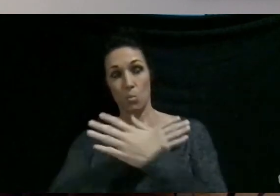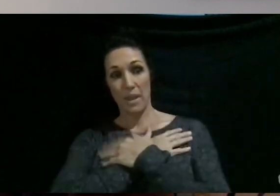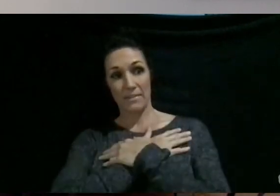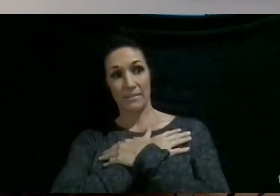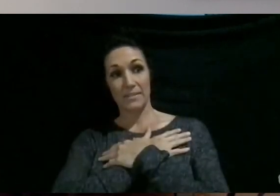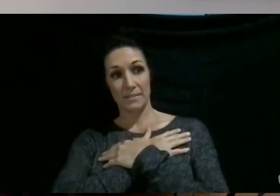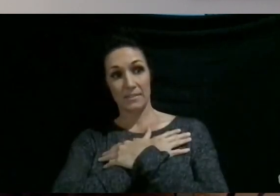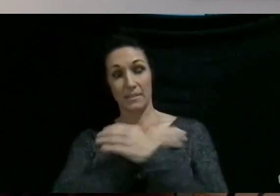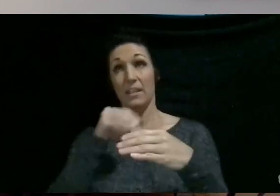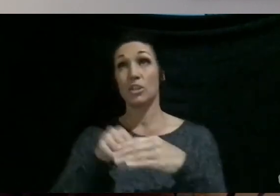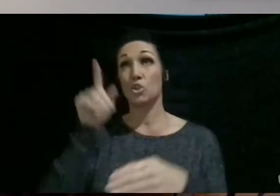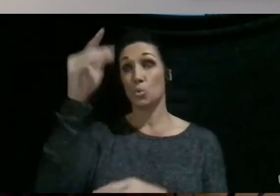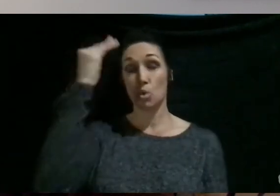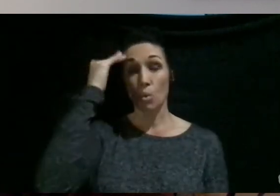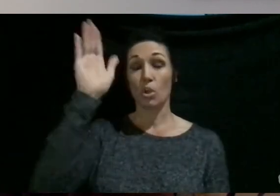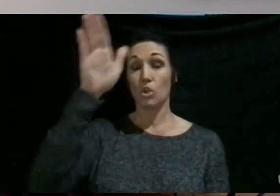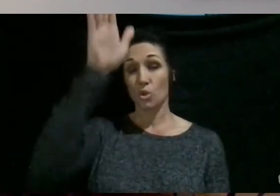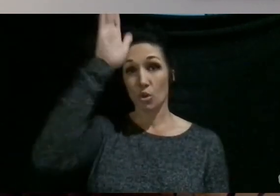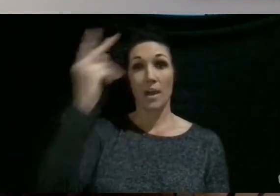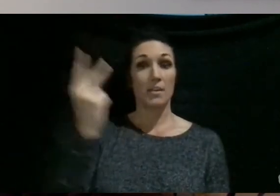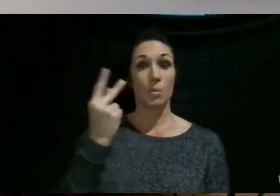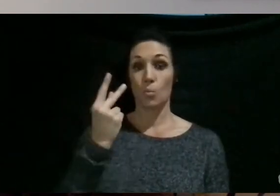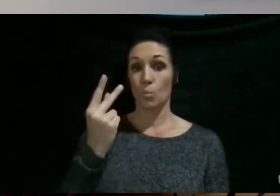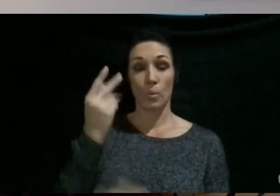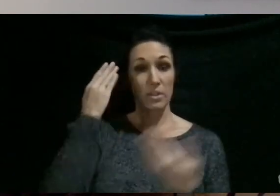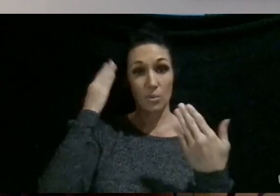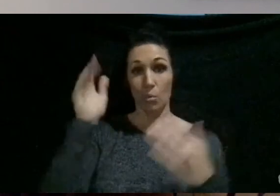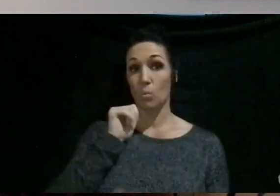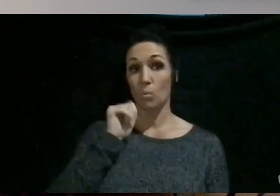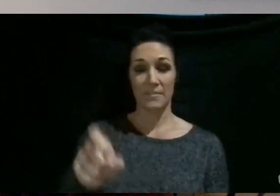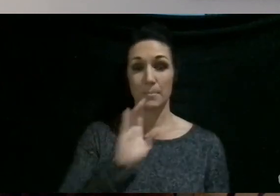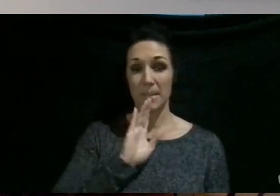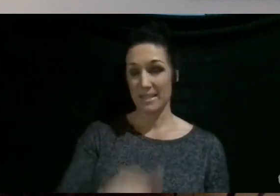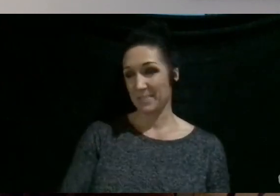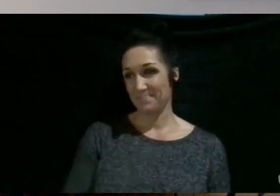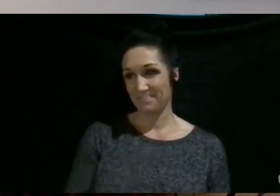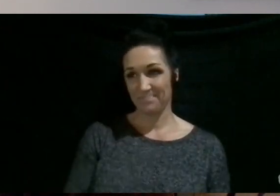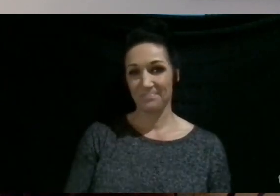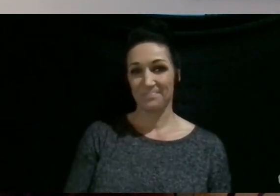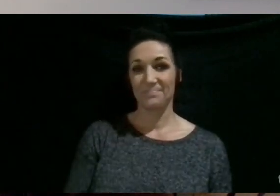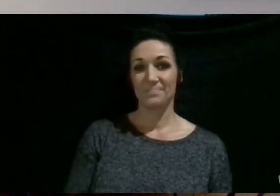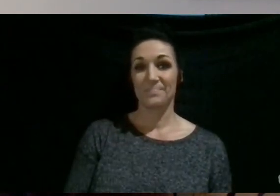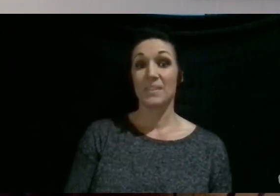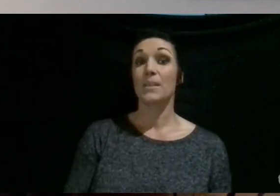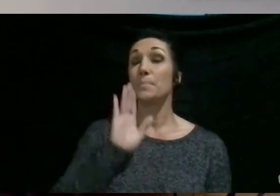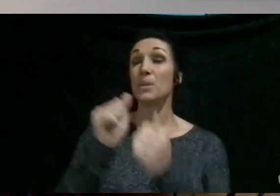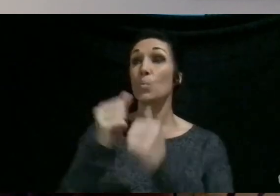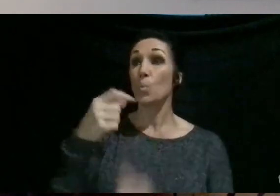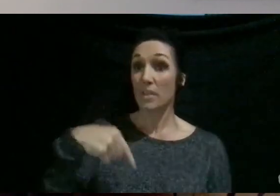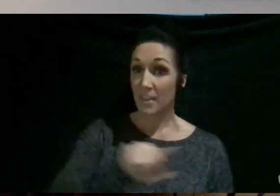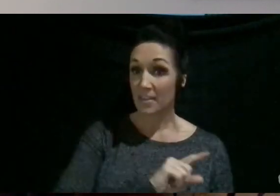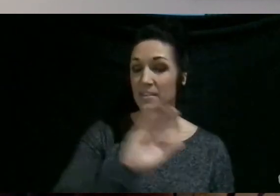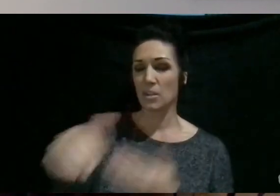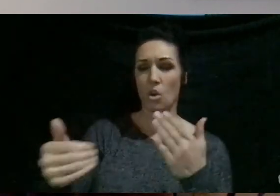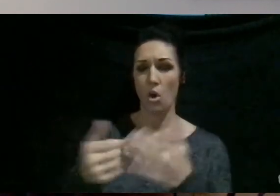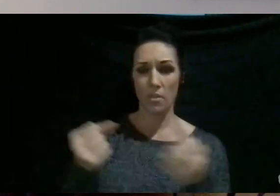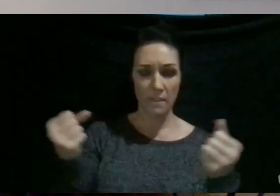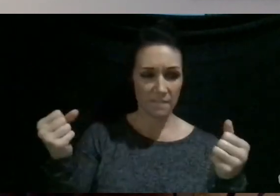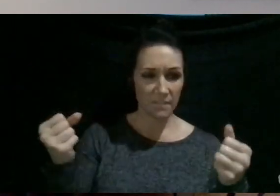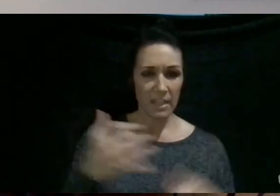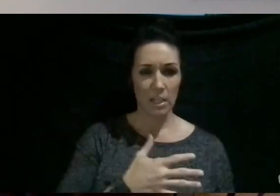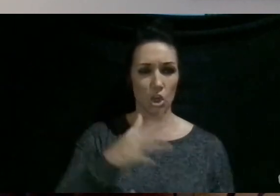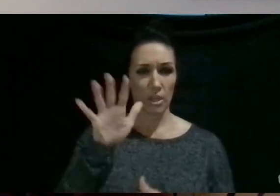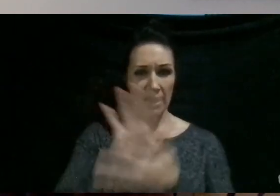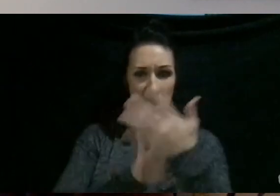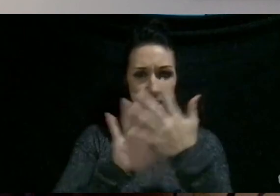knowing that you are God and we don't have to be. Be with us in all of this fear and chaos,